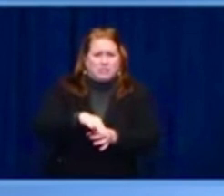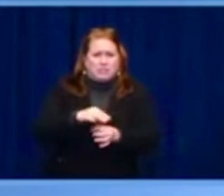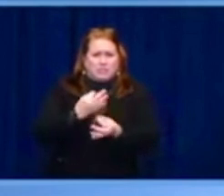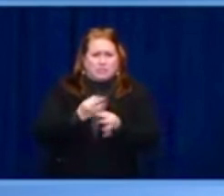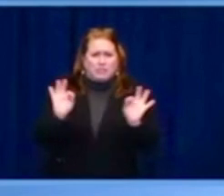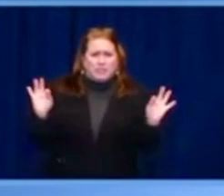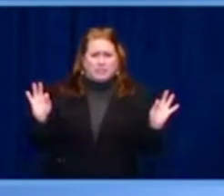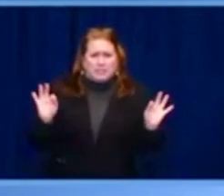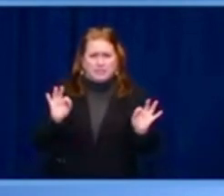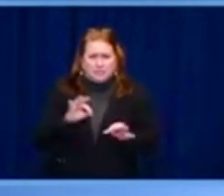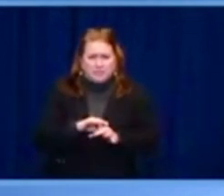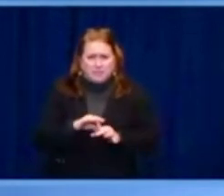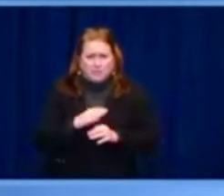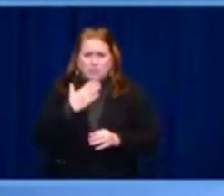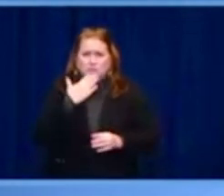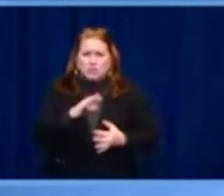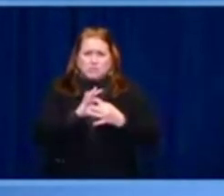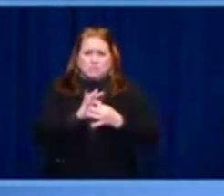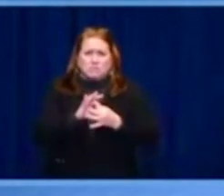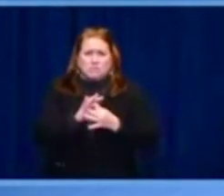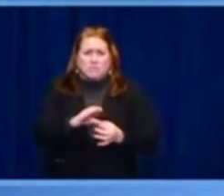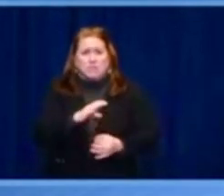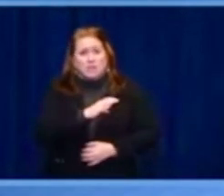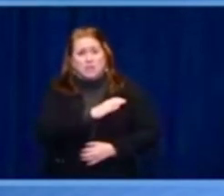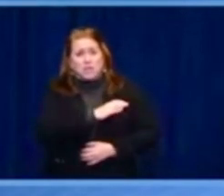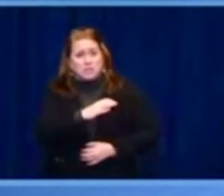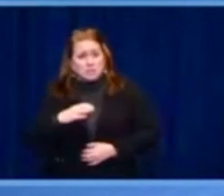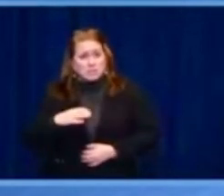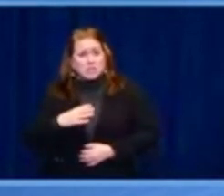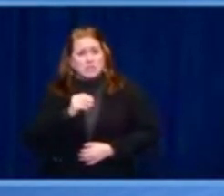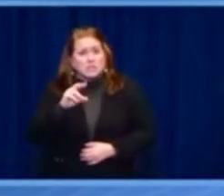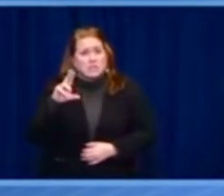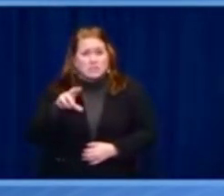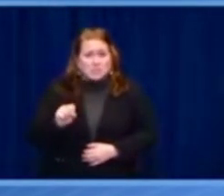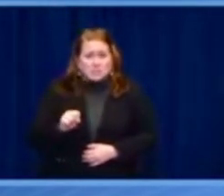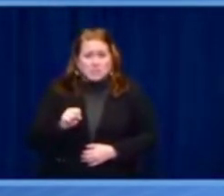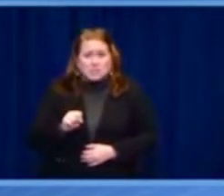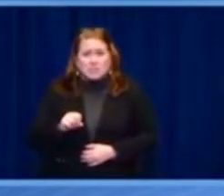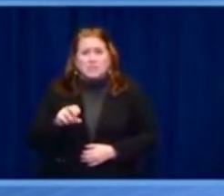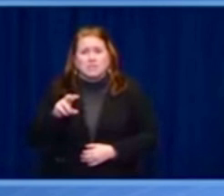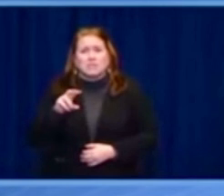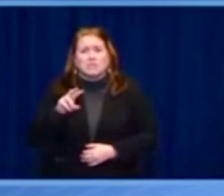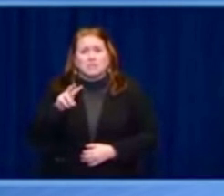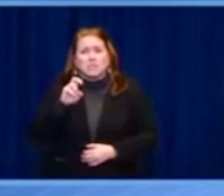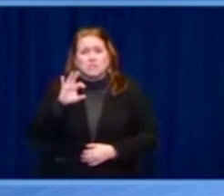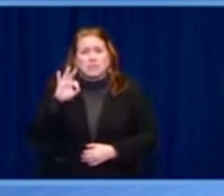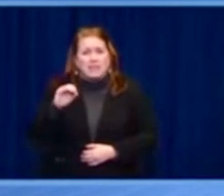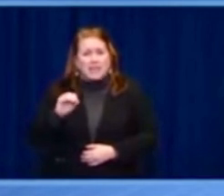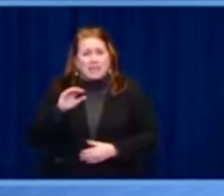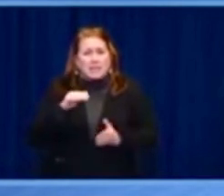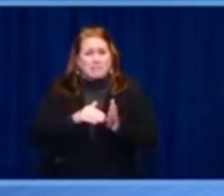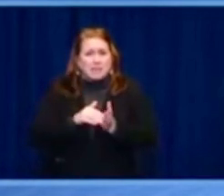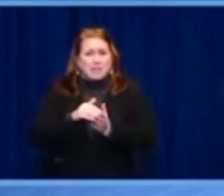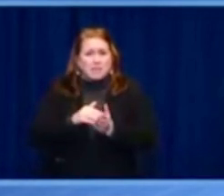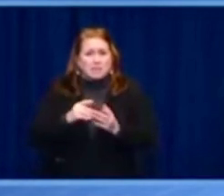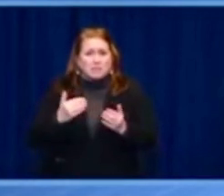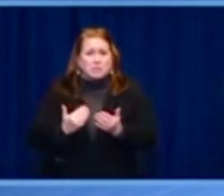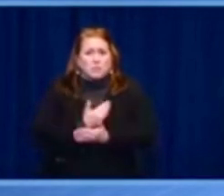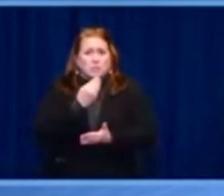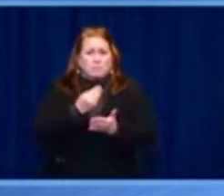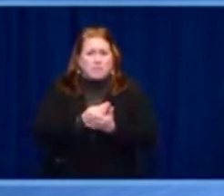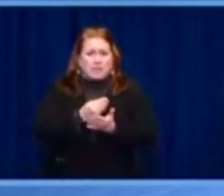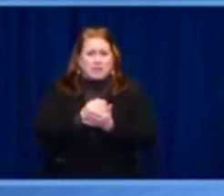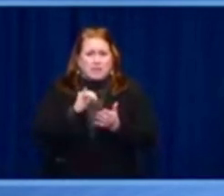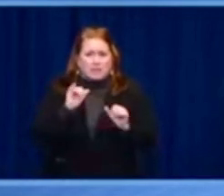initiatives globally. You know, one key focus of our democracy work will be in making sure that technologies